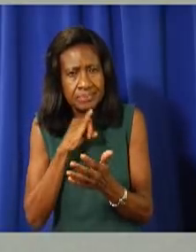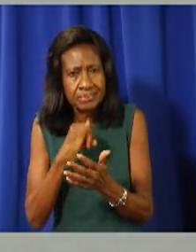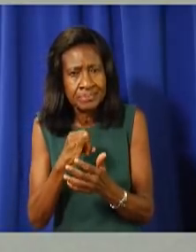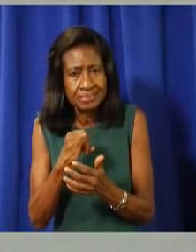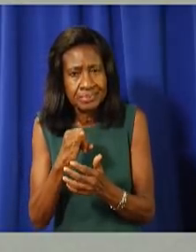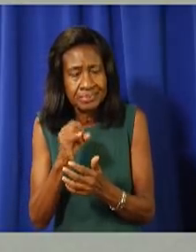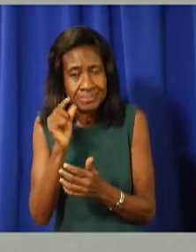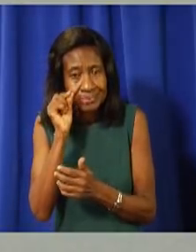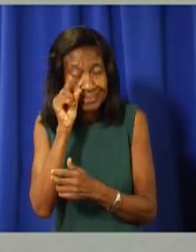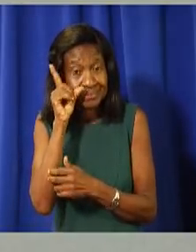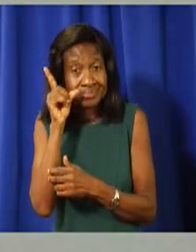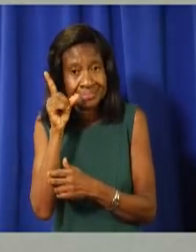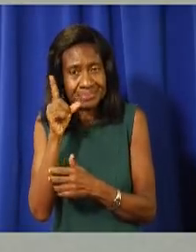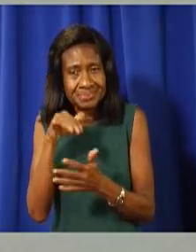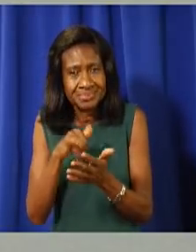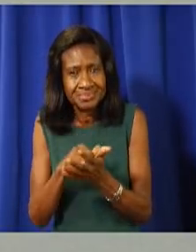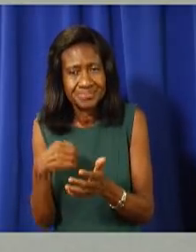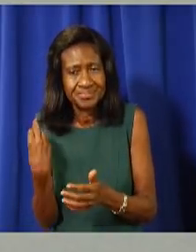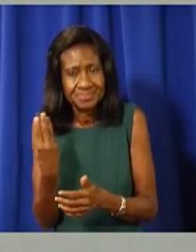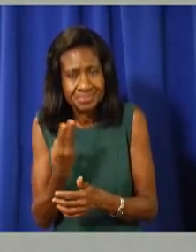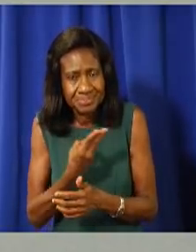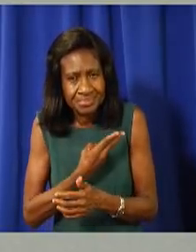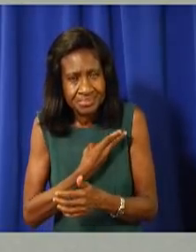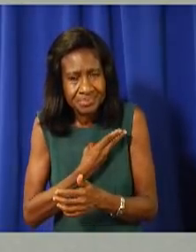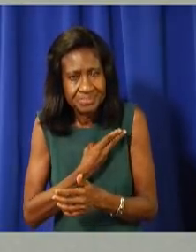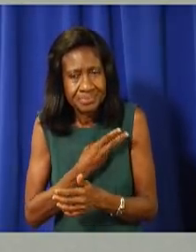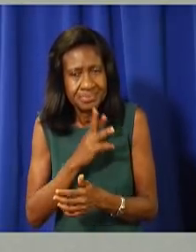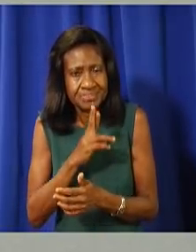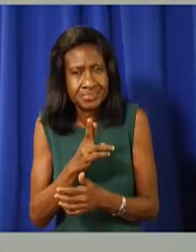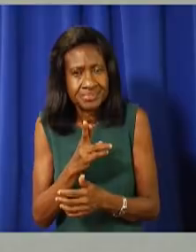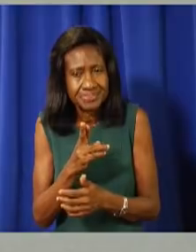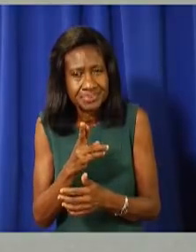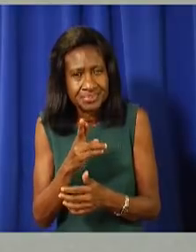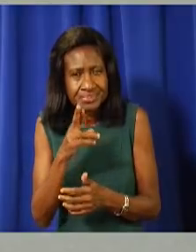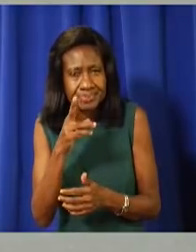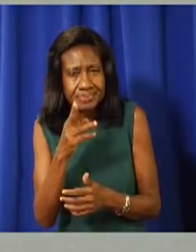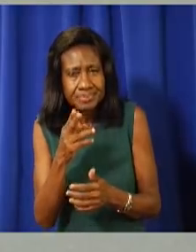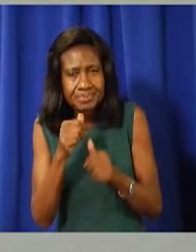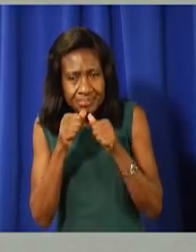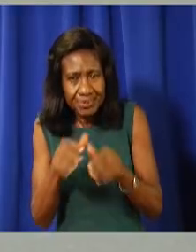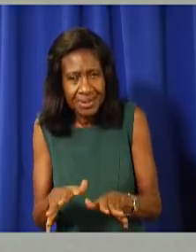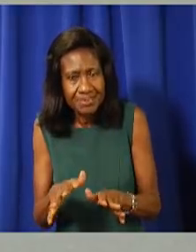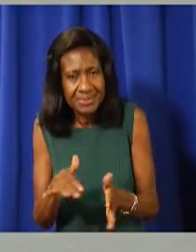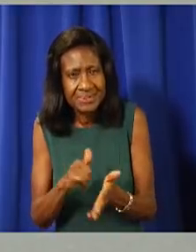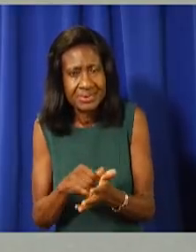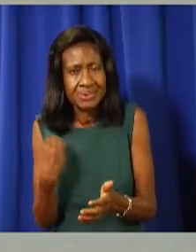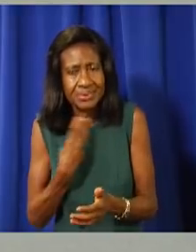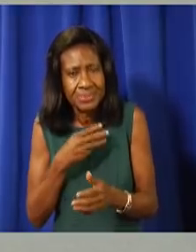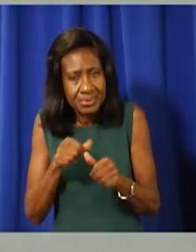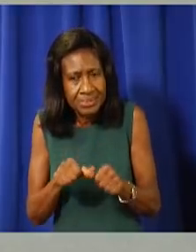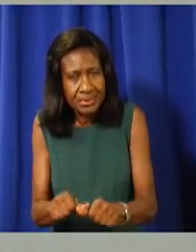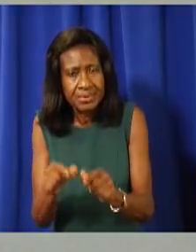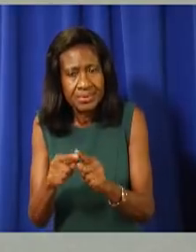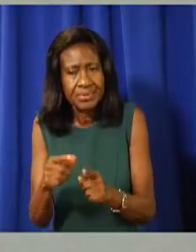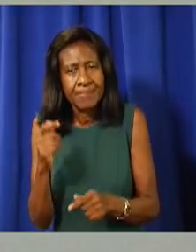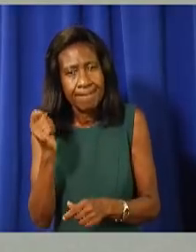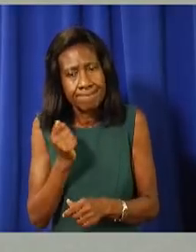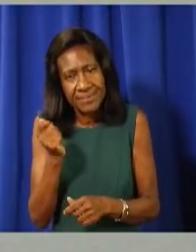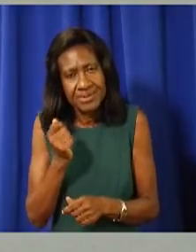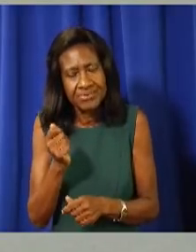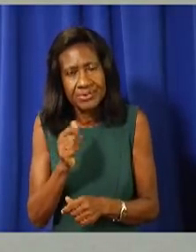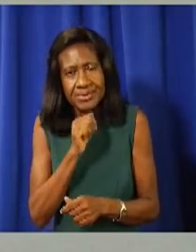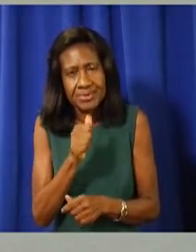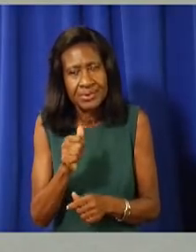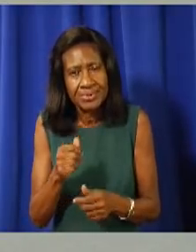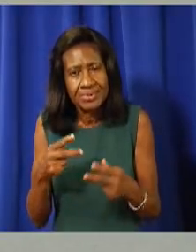that, you know, and we can count ourselves very lucky and blessed that we have continued, um, to benefit, not had, um,